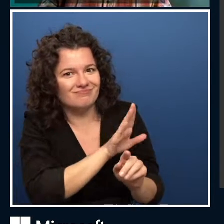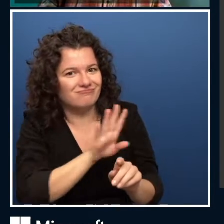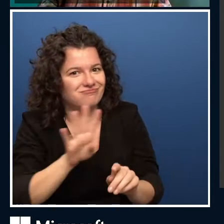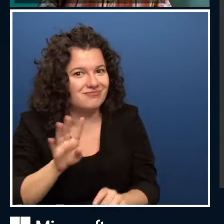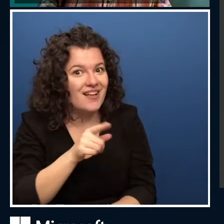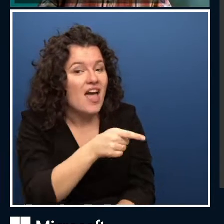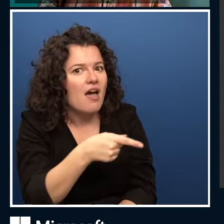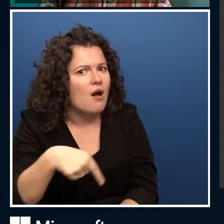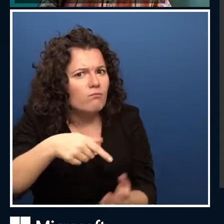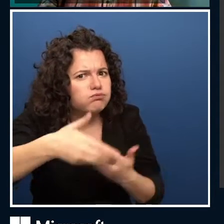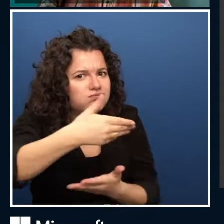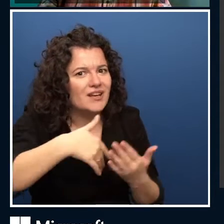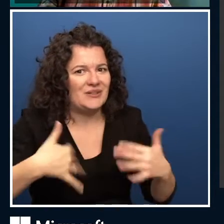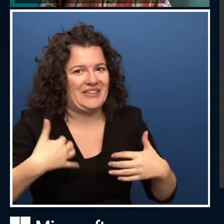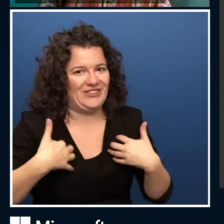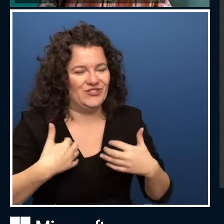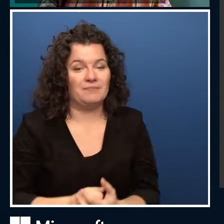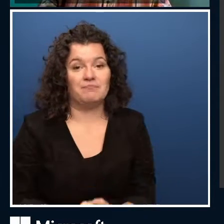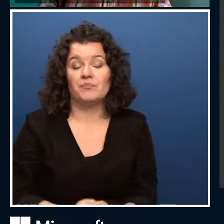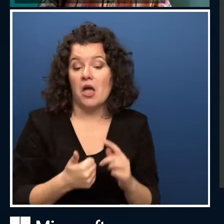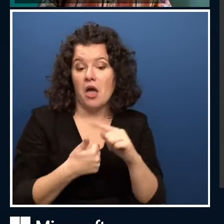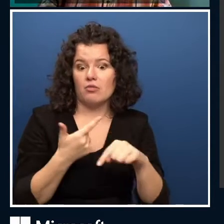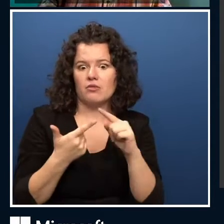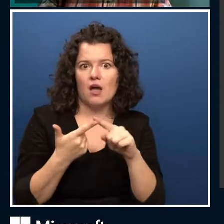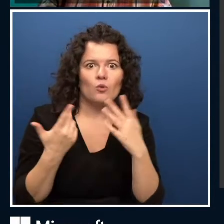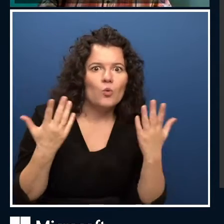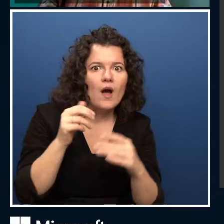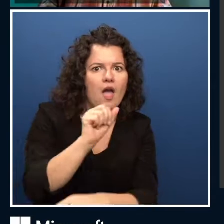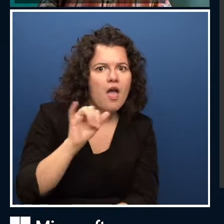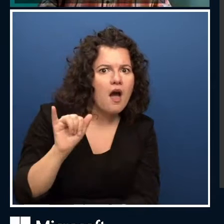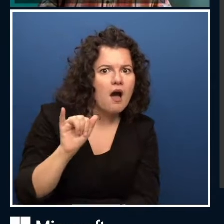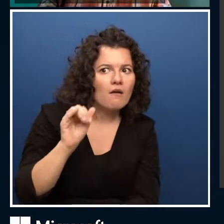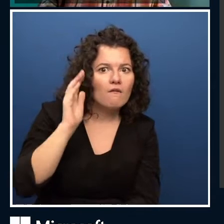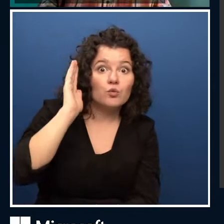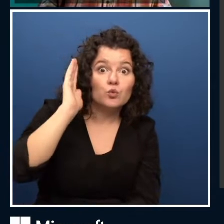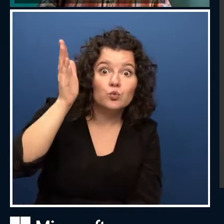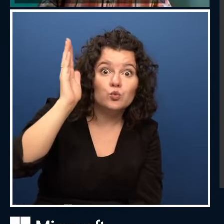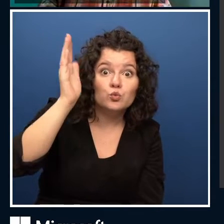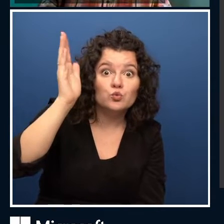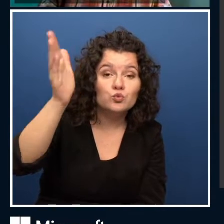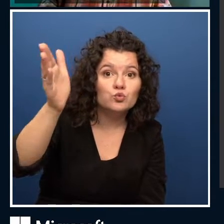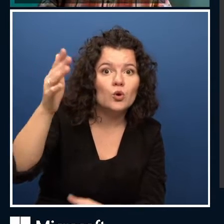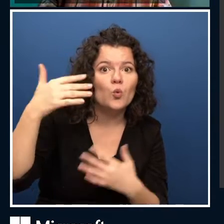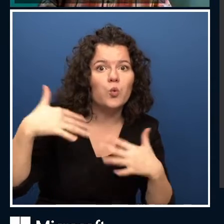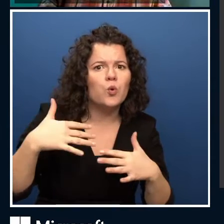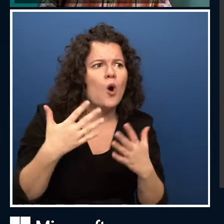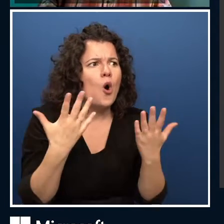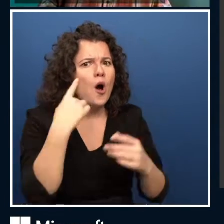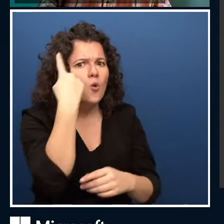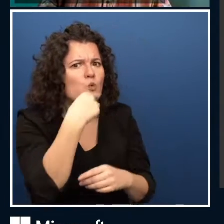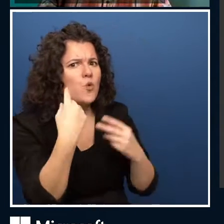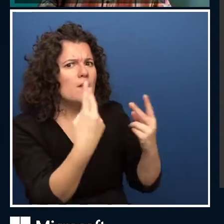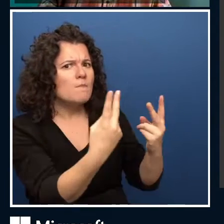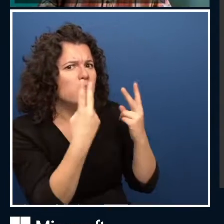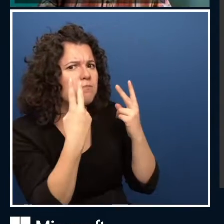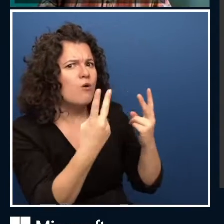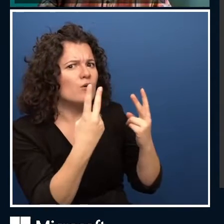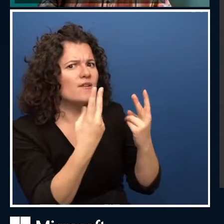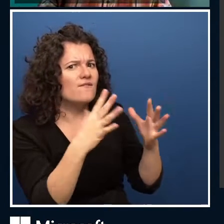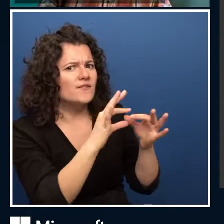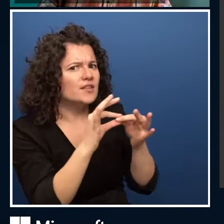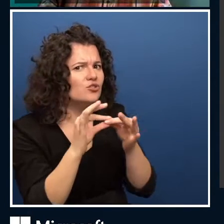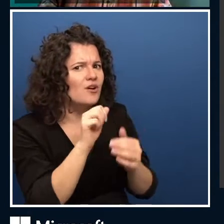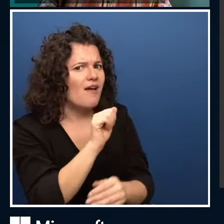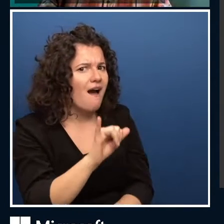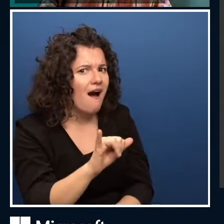Really interesting one, amazing set of people that have got a lot of experience in the space and might be able to give you some key words to get you